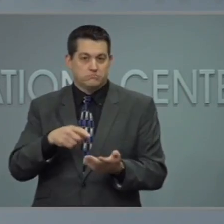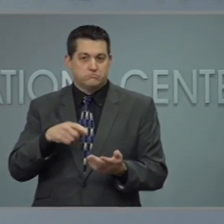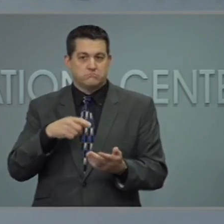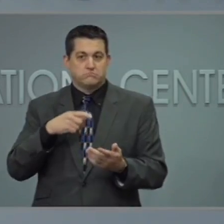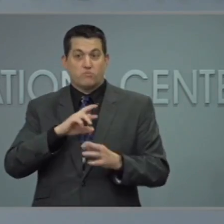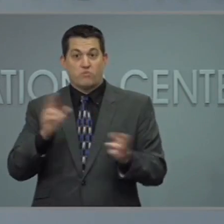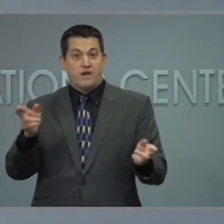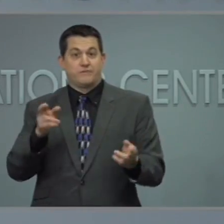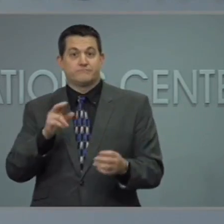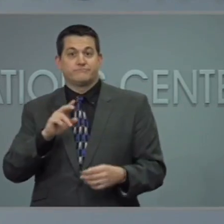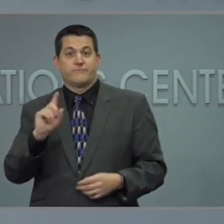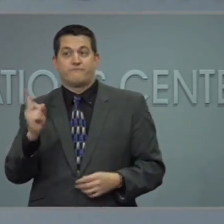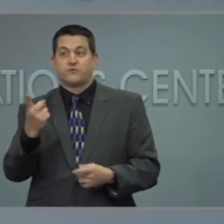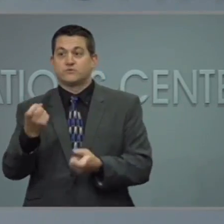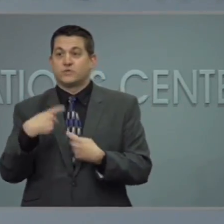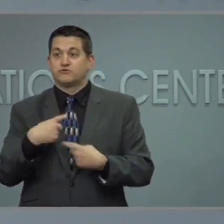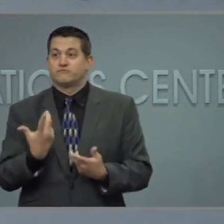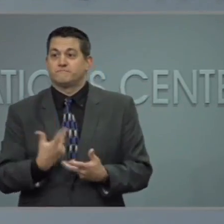first one.